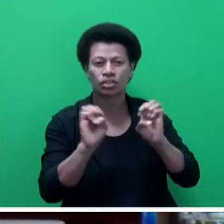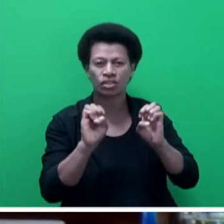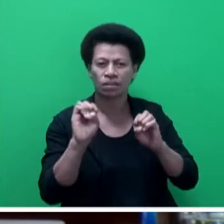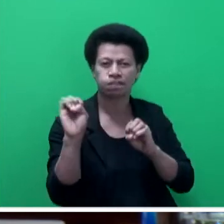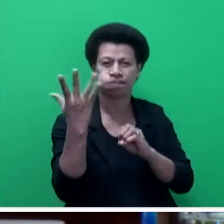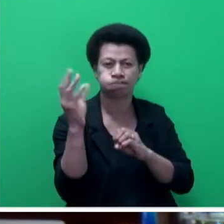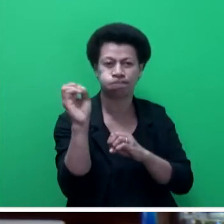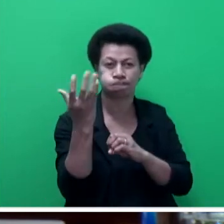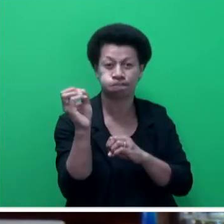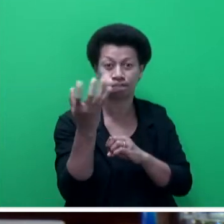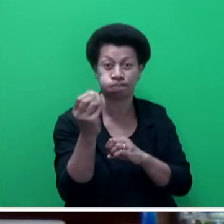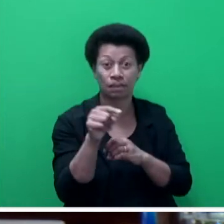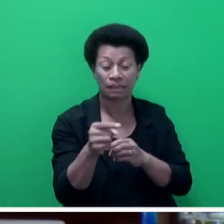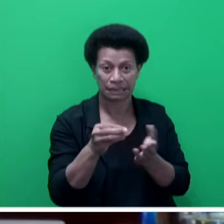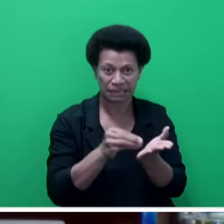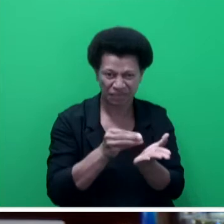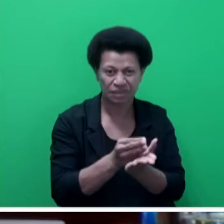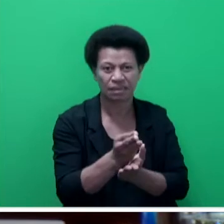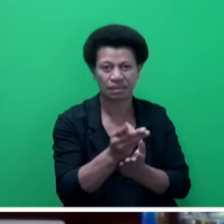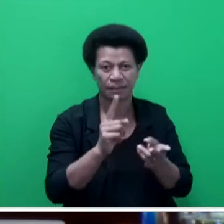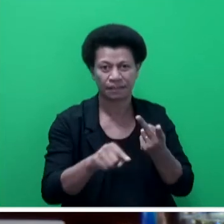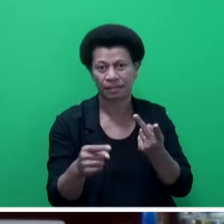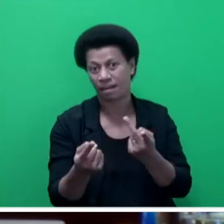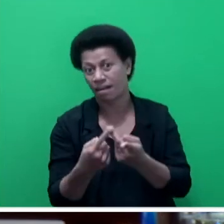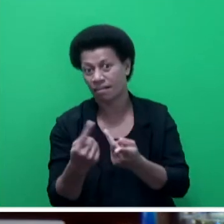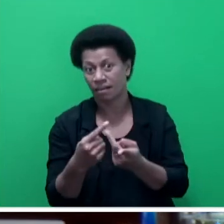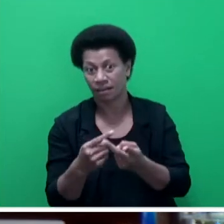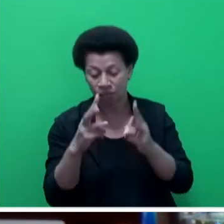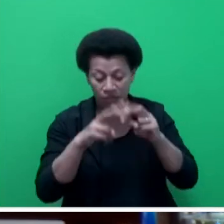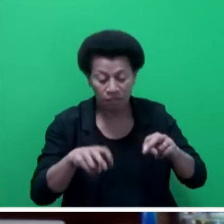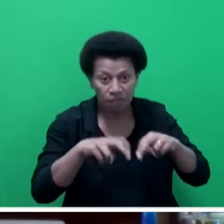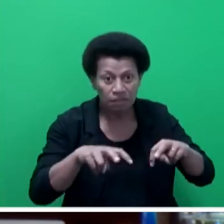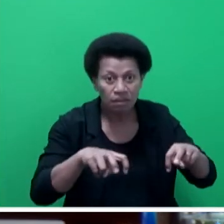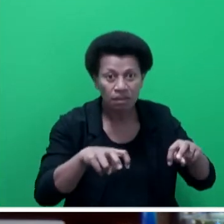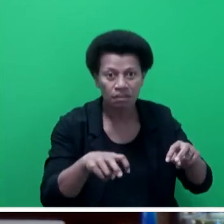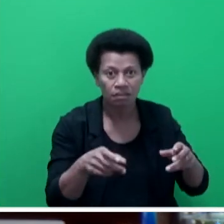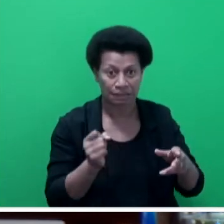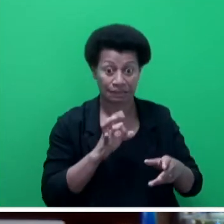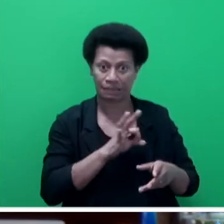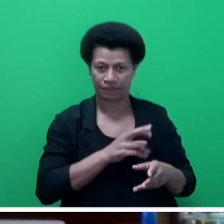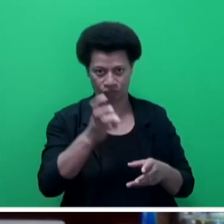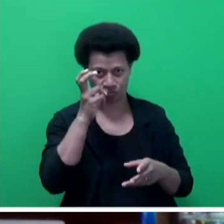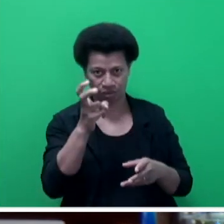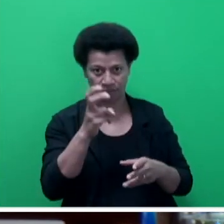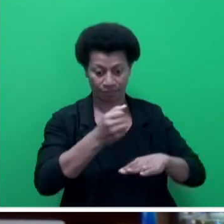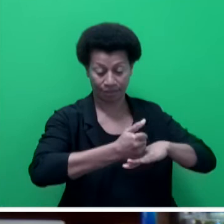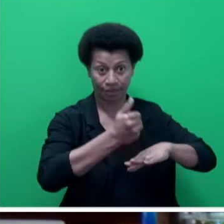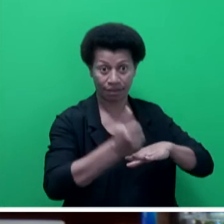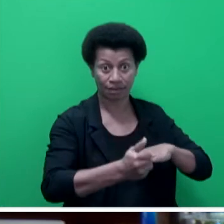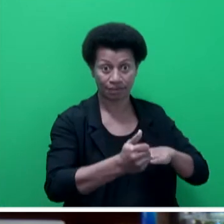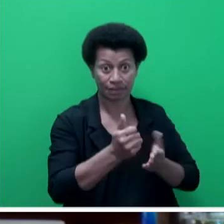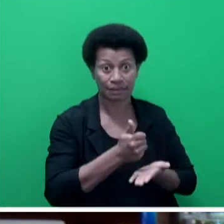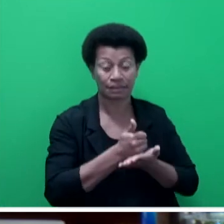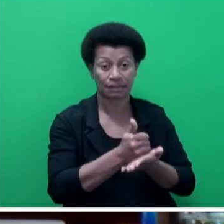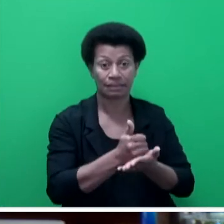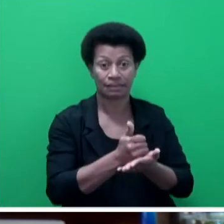assistance and carrying out urban search rescue operations. Mr Speaker, sir, with government assistance over the